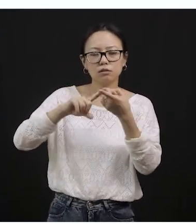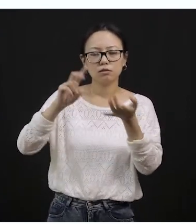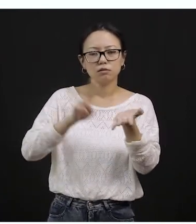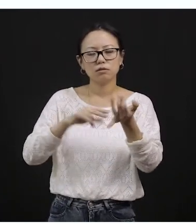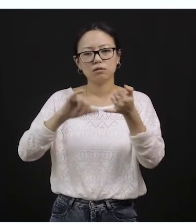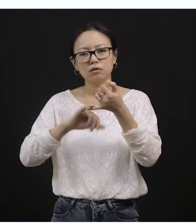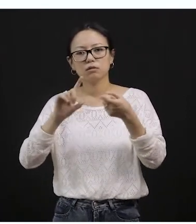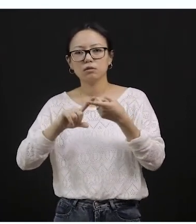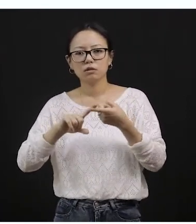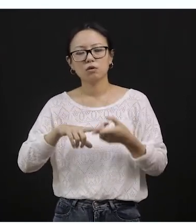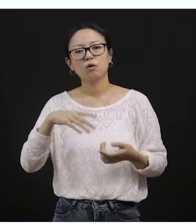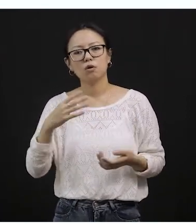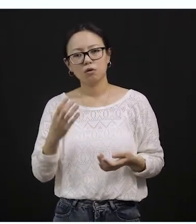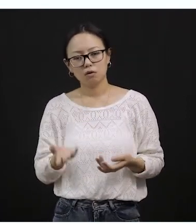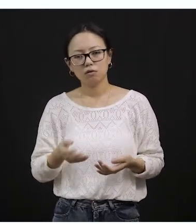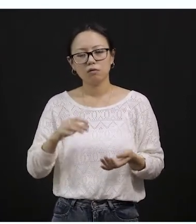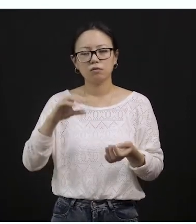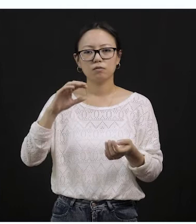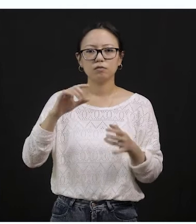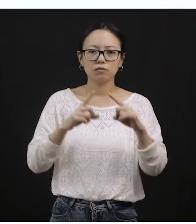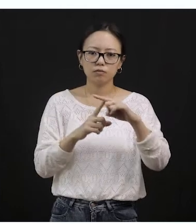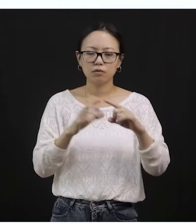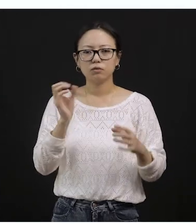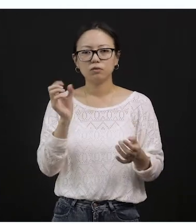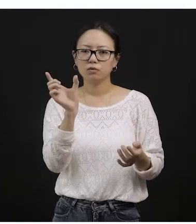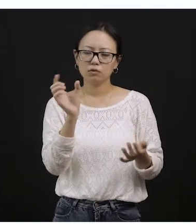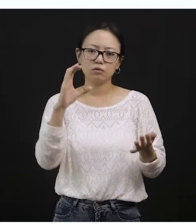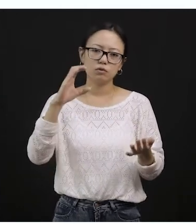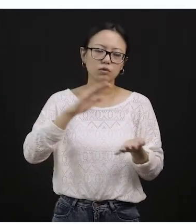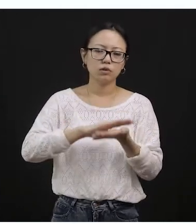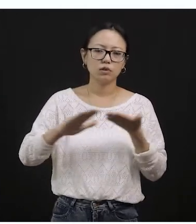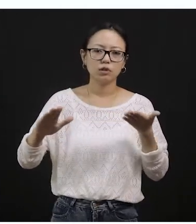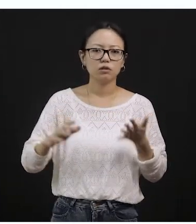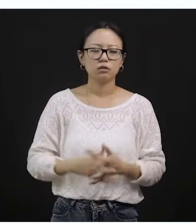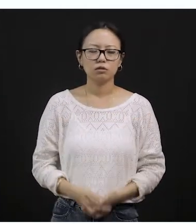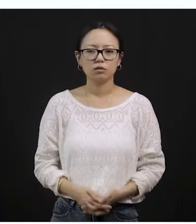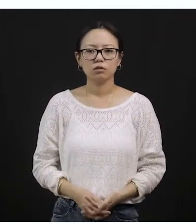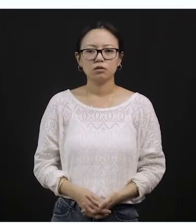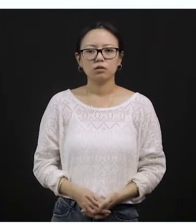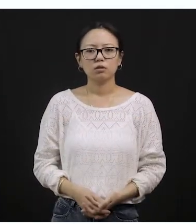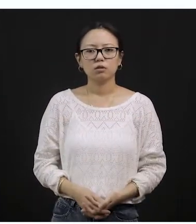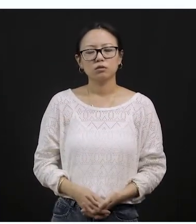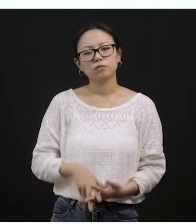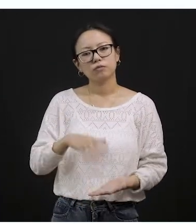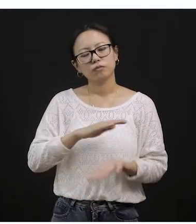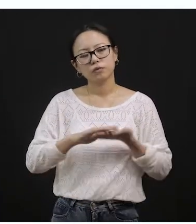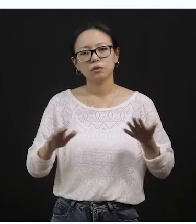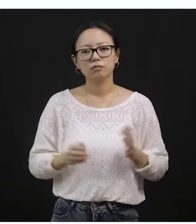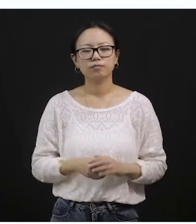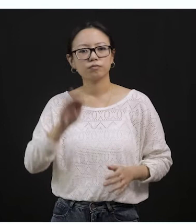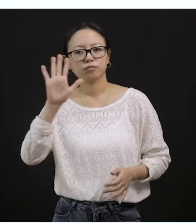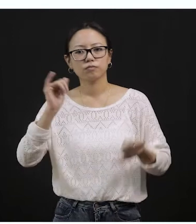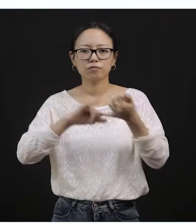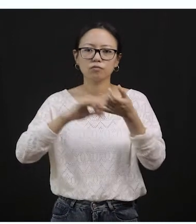-U-C-H, touch. All right? So this was all about the five sense of